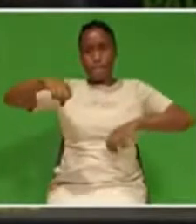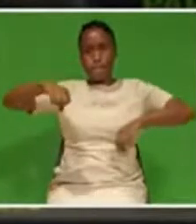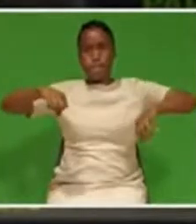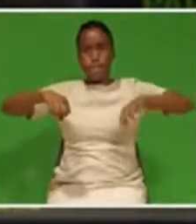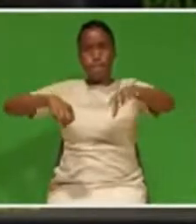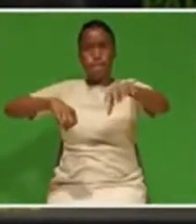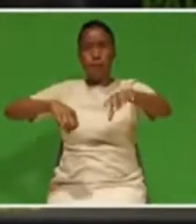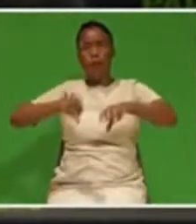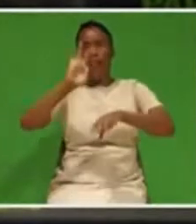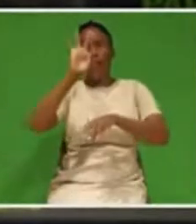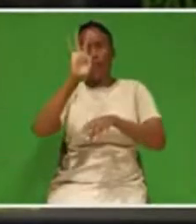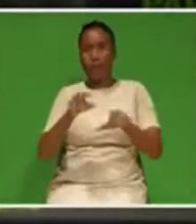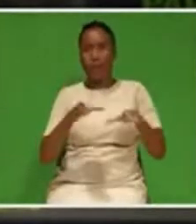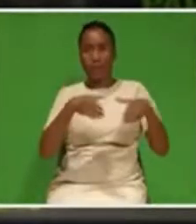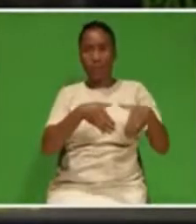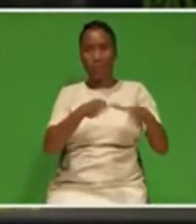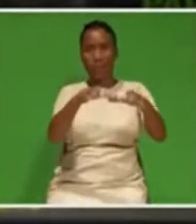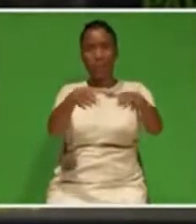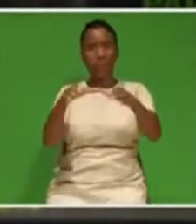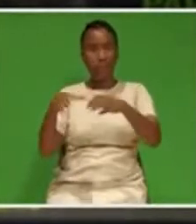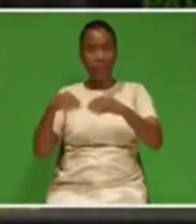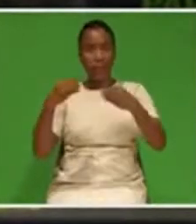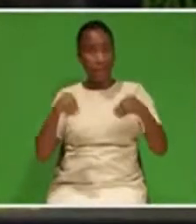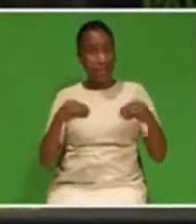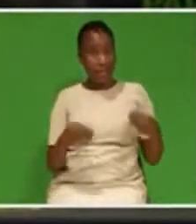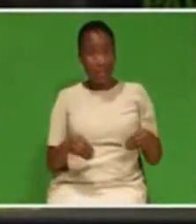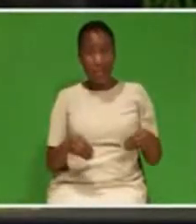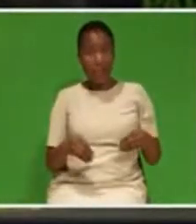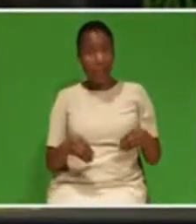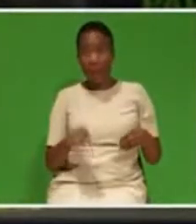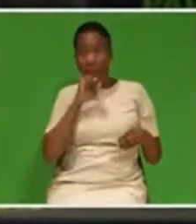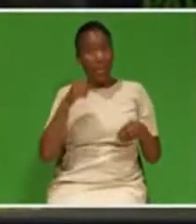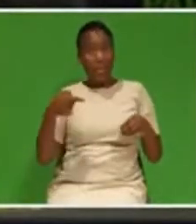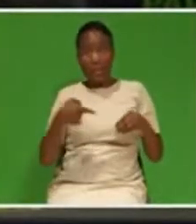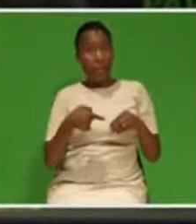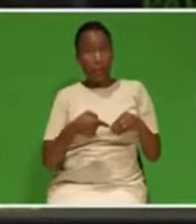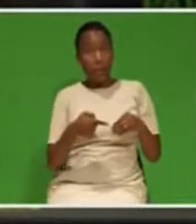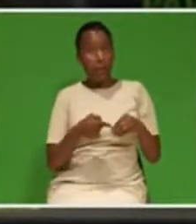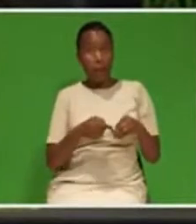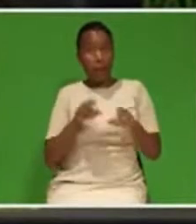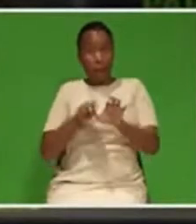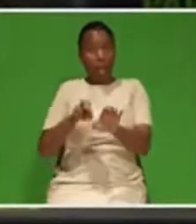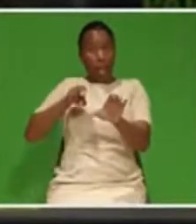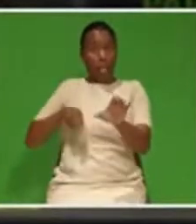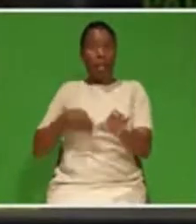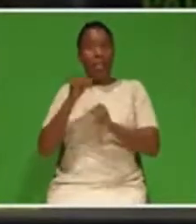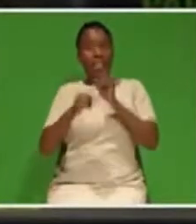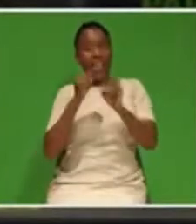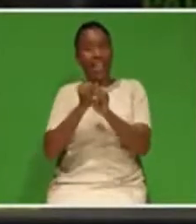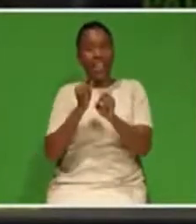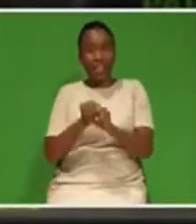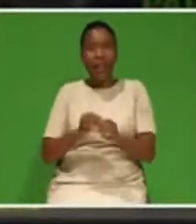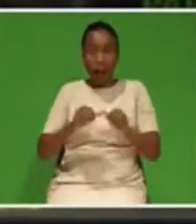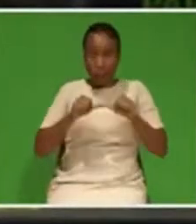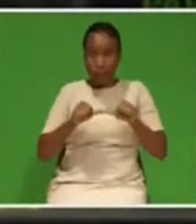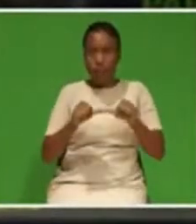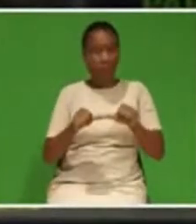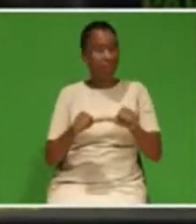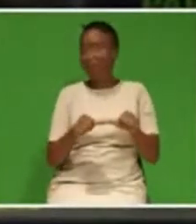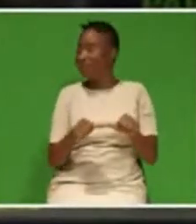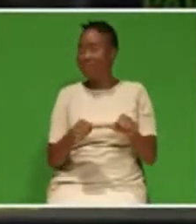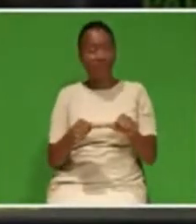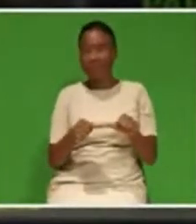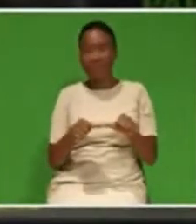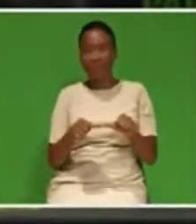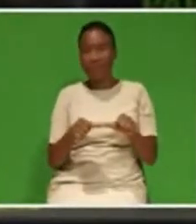entities is out of step with the international trends. The reality is that over